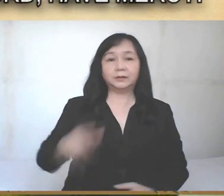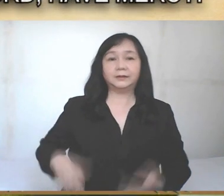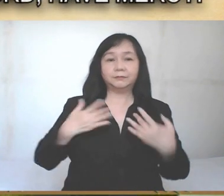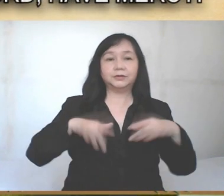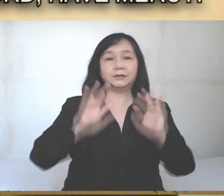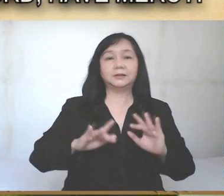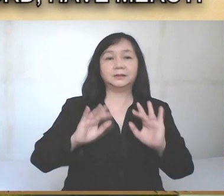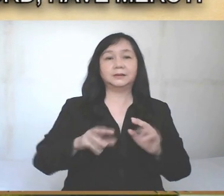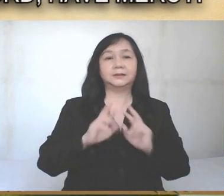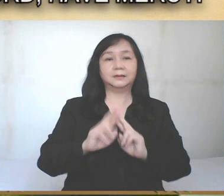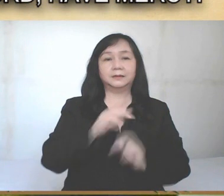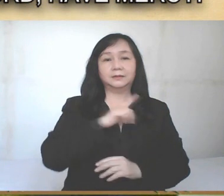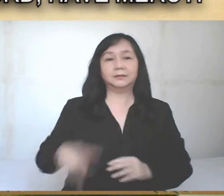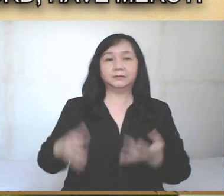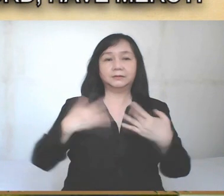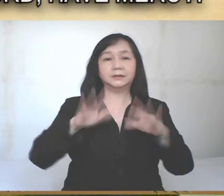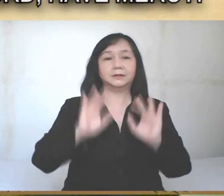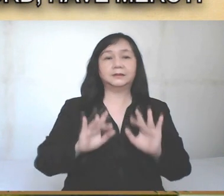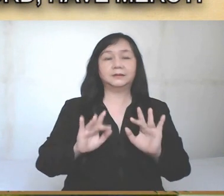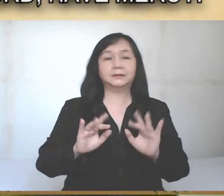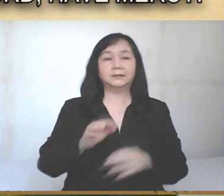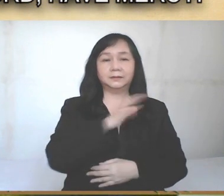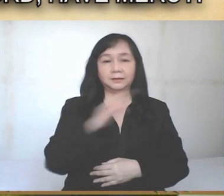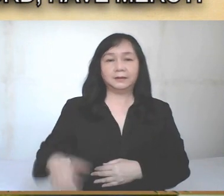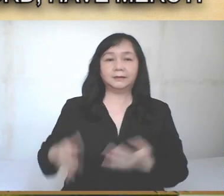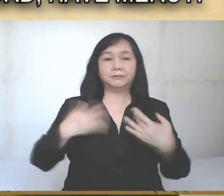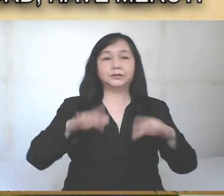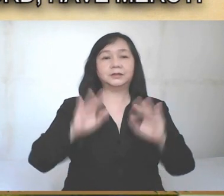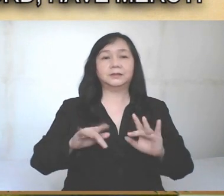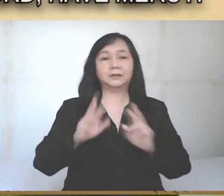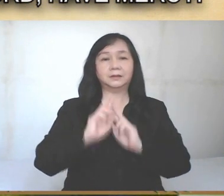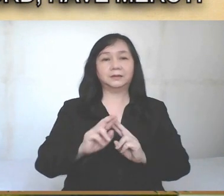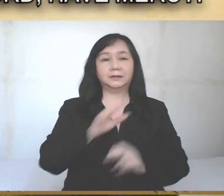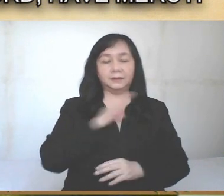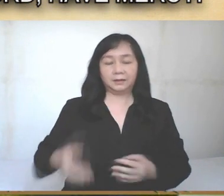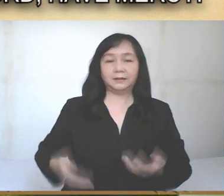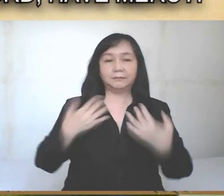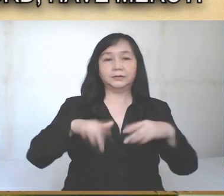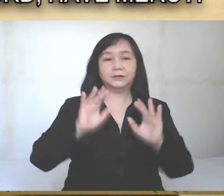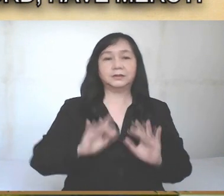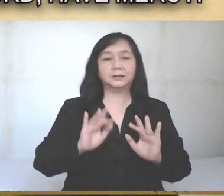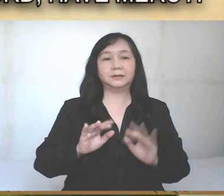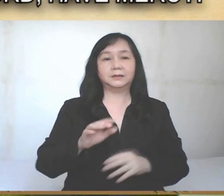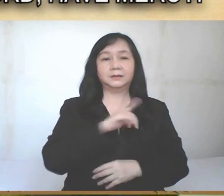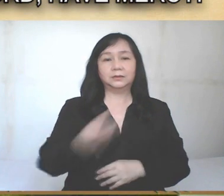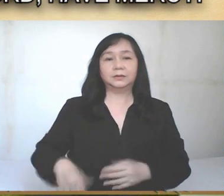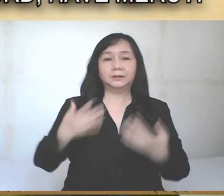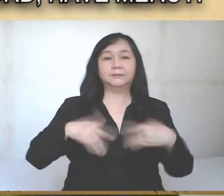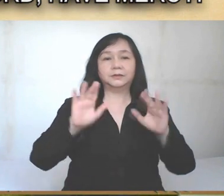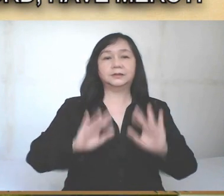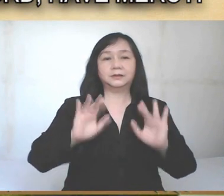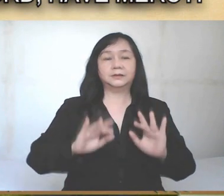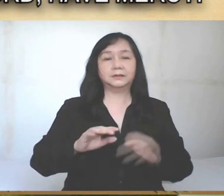Lord have mercy. Lord have mercy. Christ have mercy. Christ have mercy. Lord